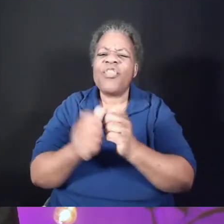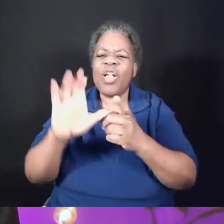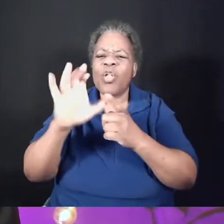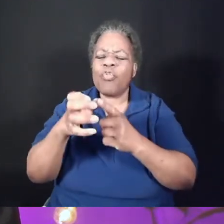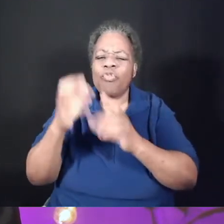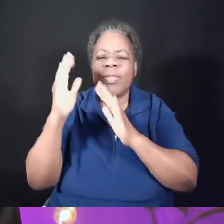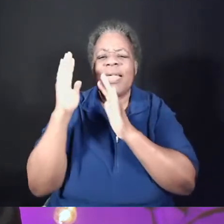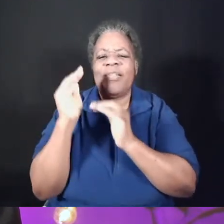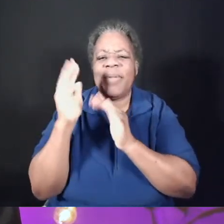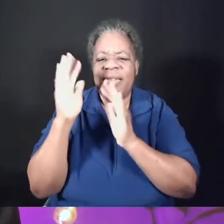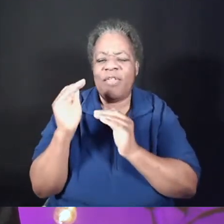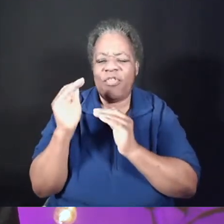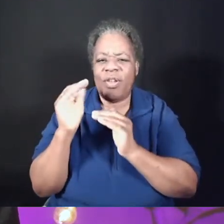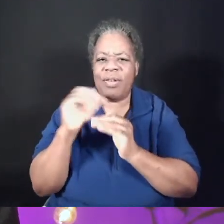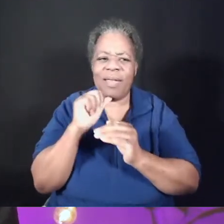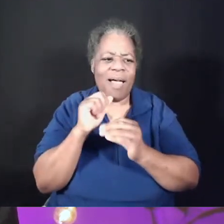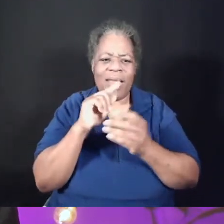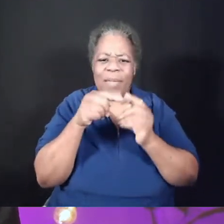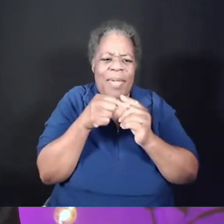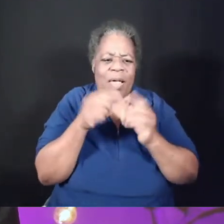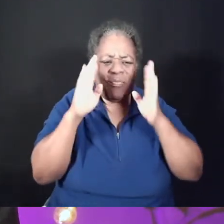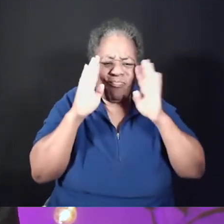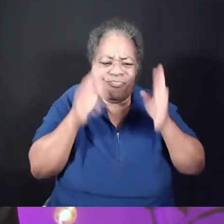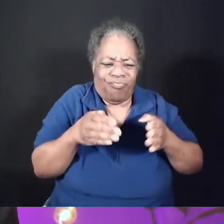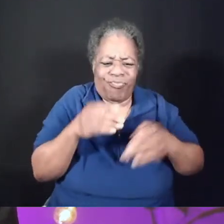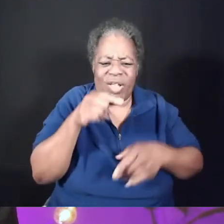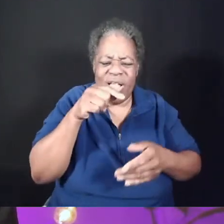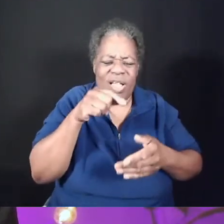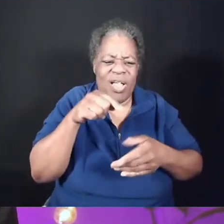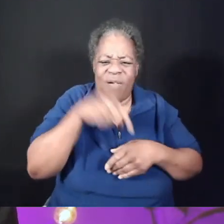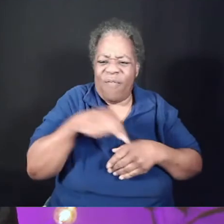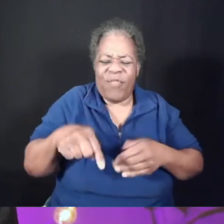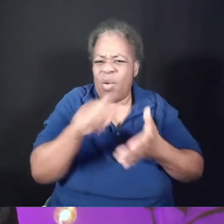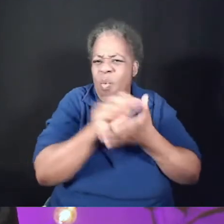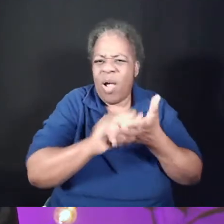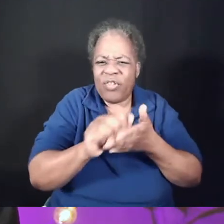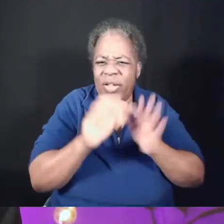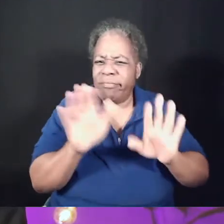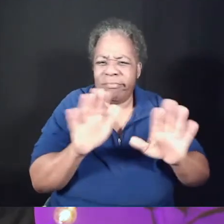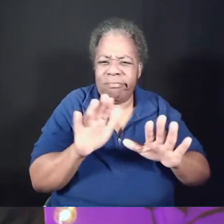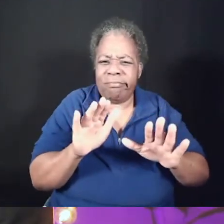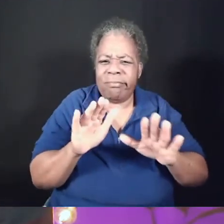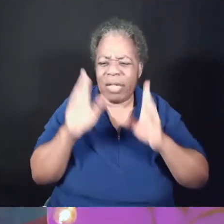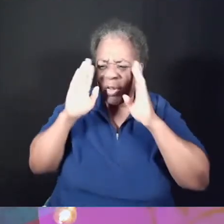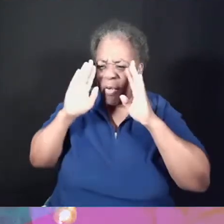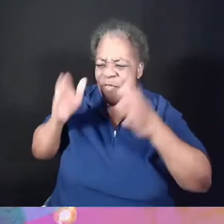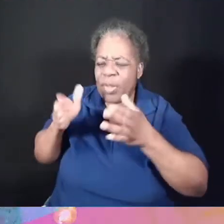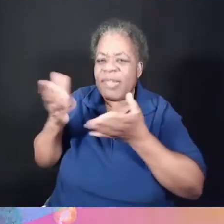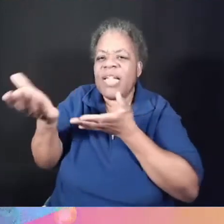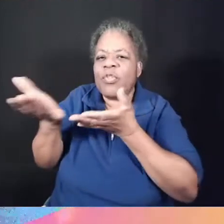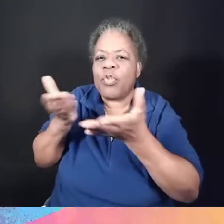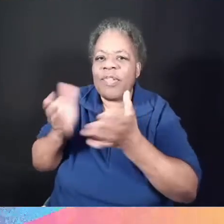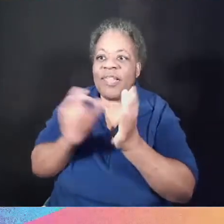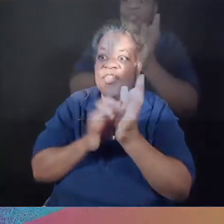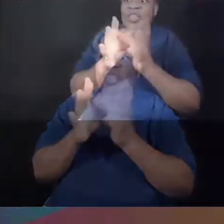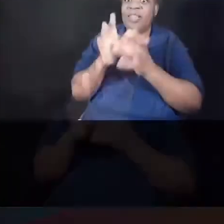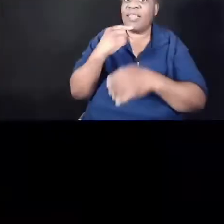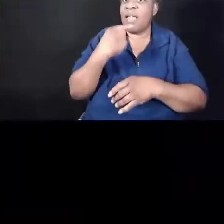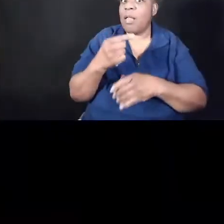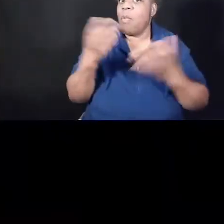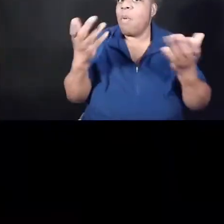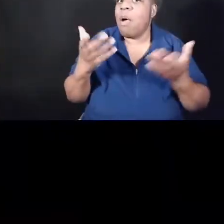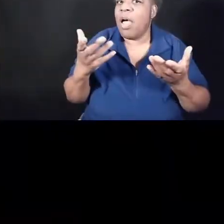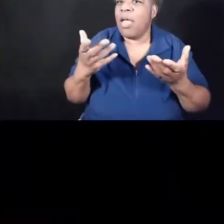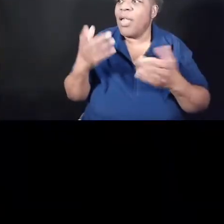This wasn't about foot washing itself. This was about service. Now, Jesus says this, he says, Those